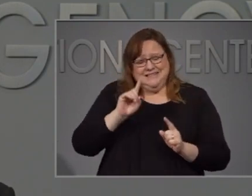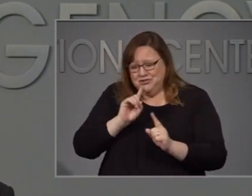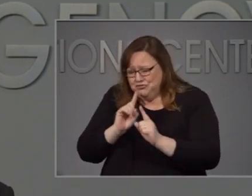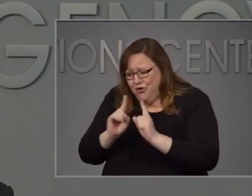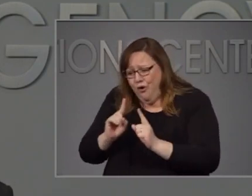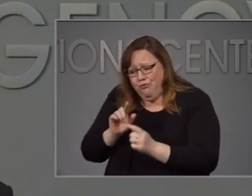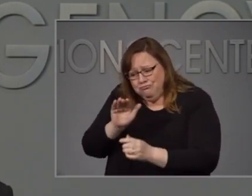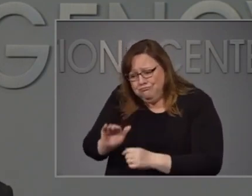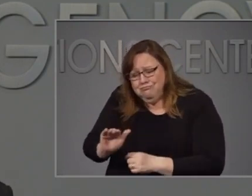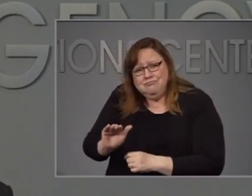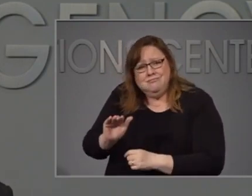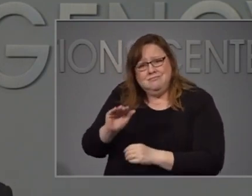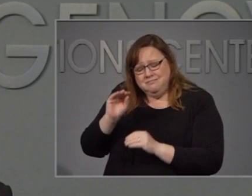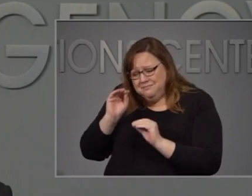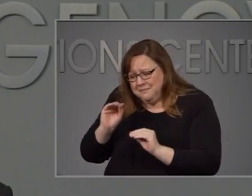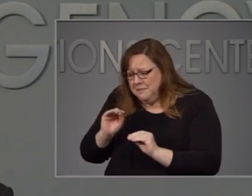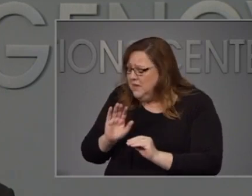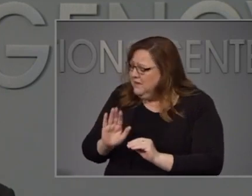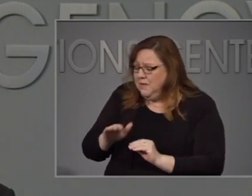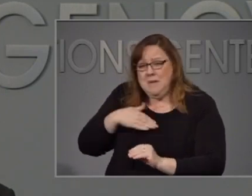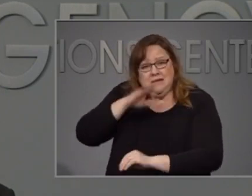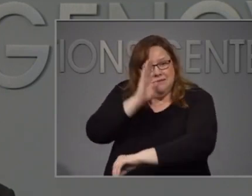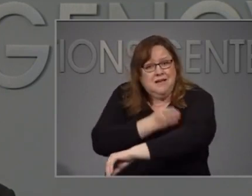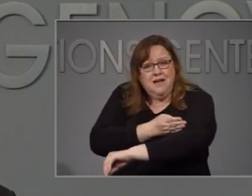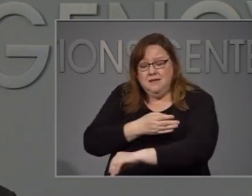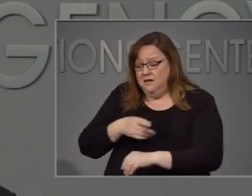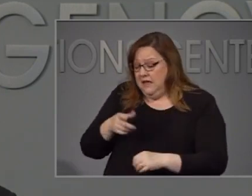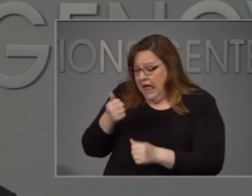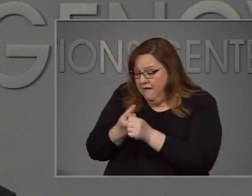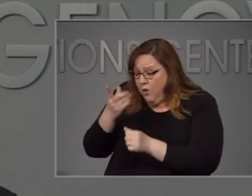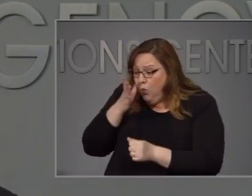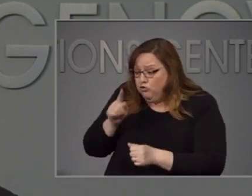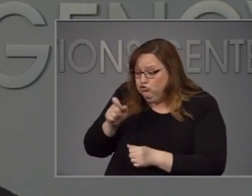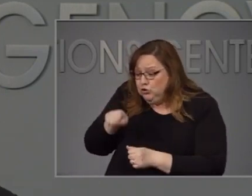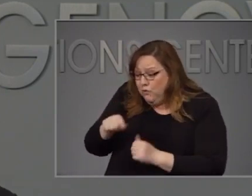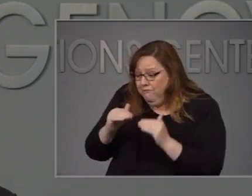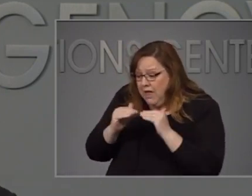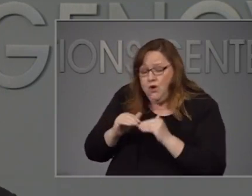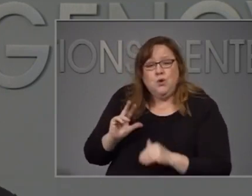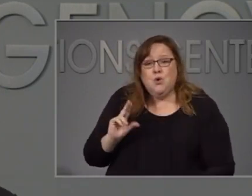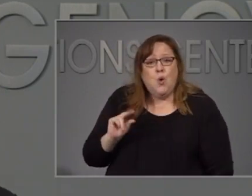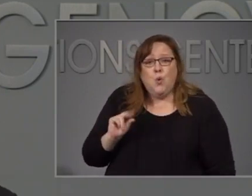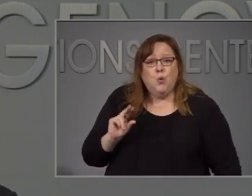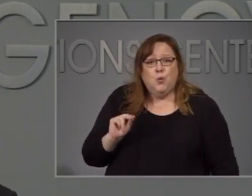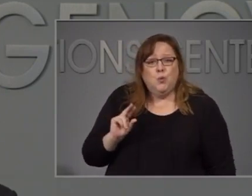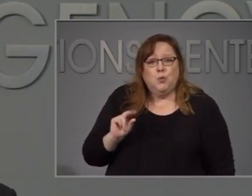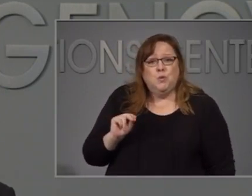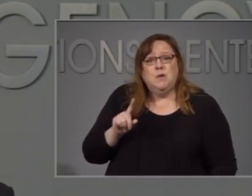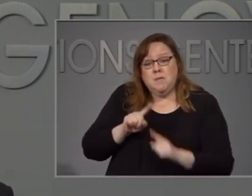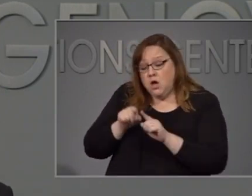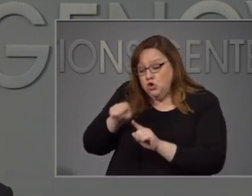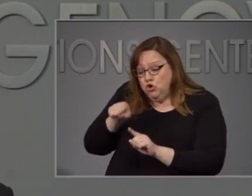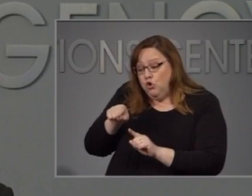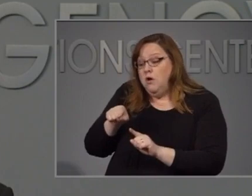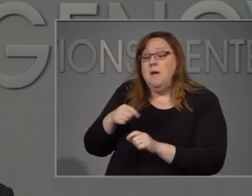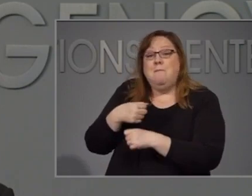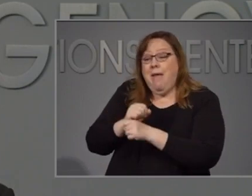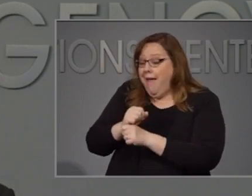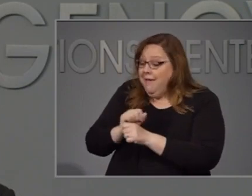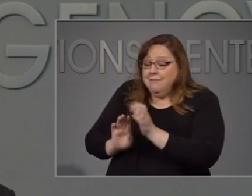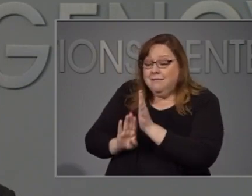that everyone may not treat him fairly, but as a child created in the image of God, I had the highest